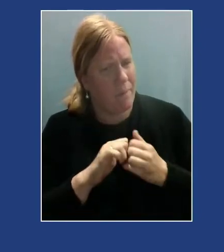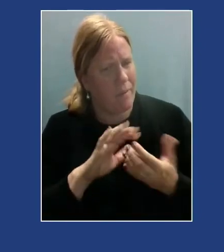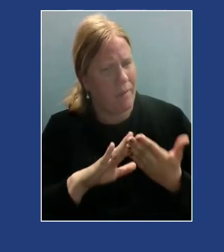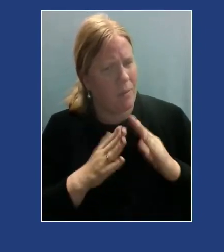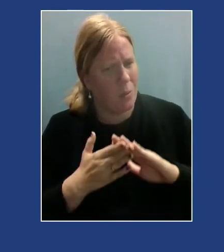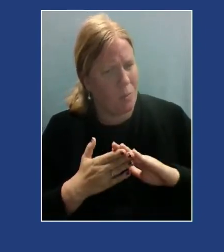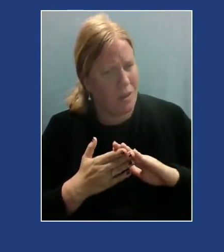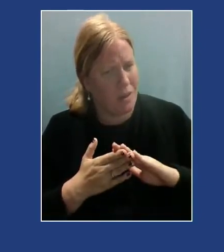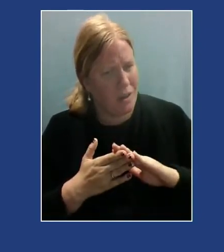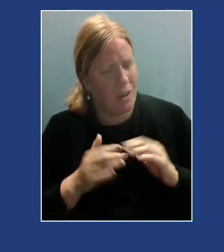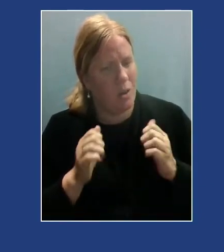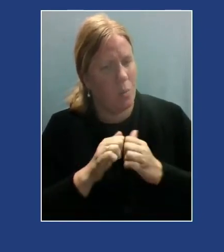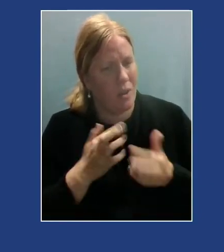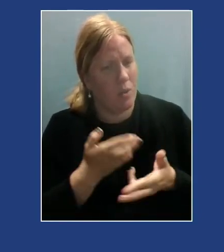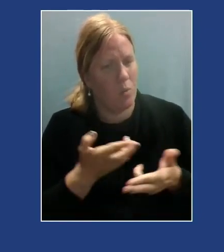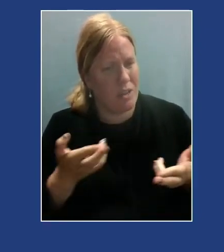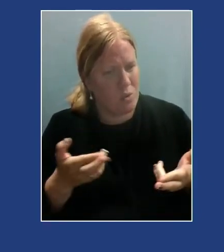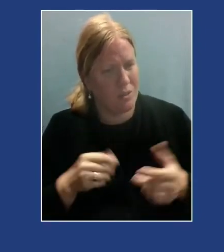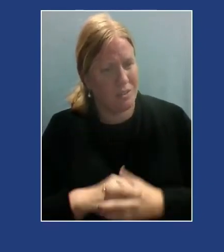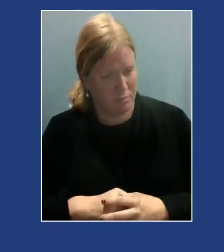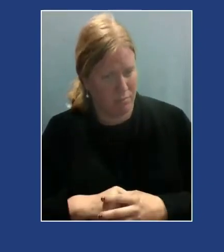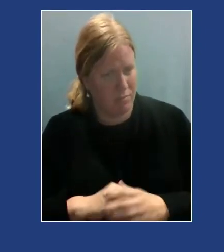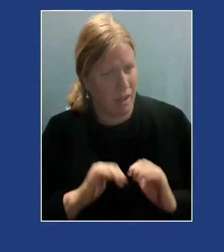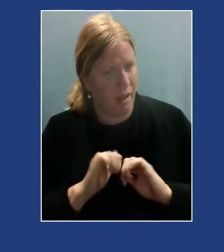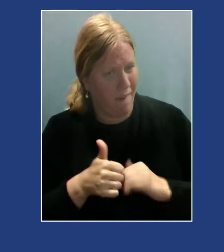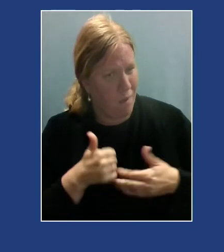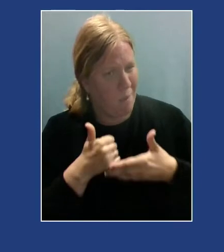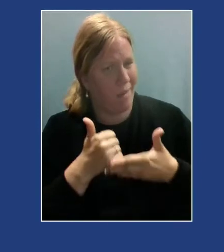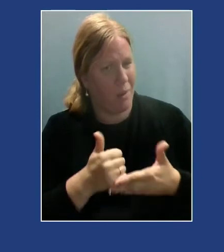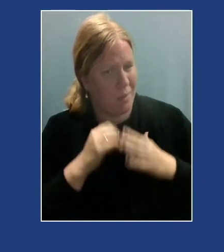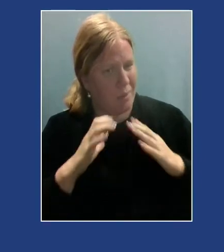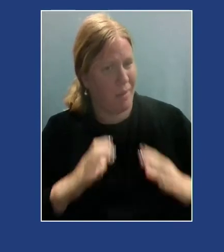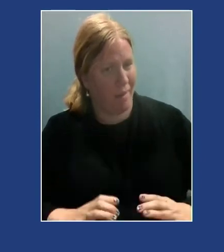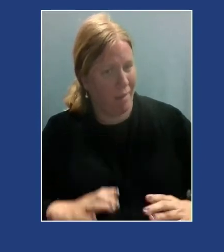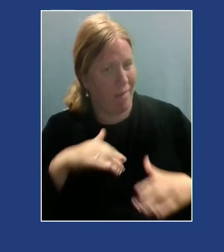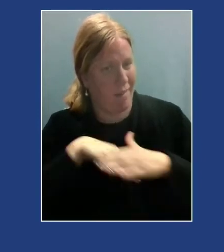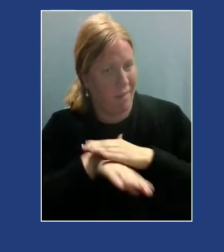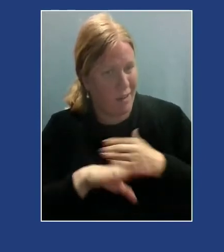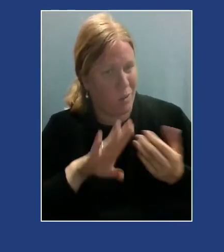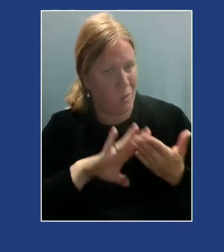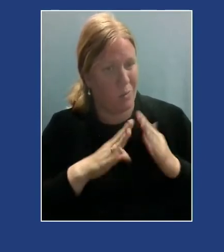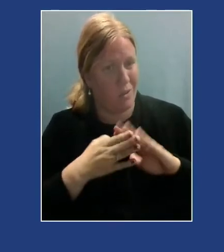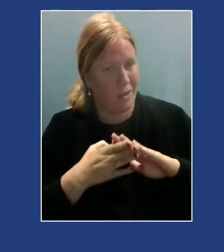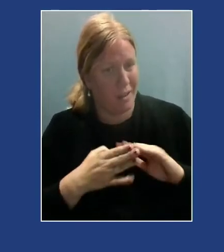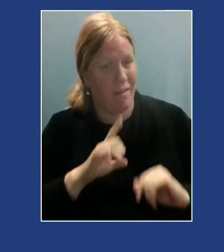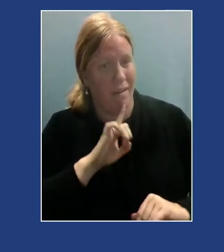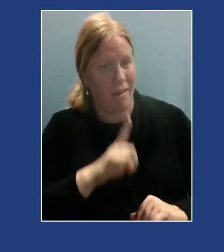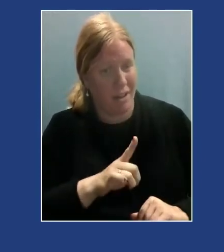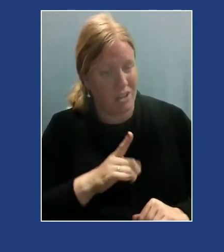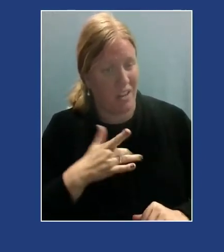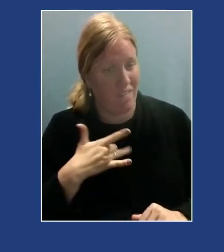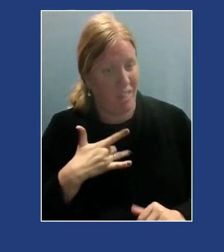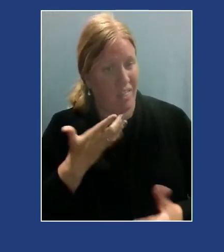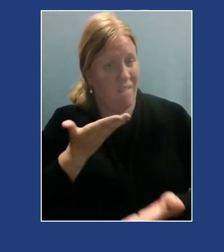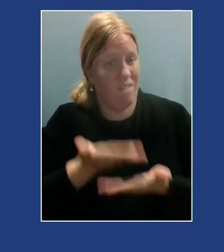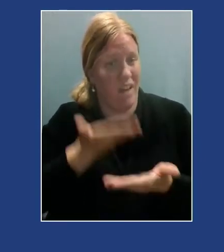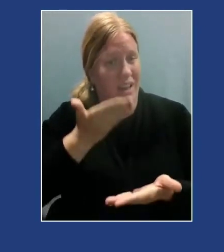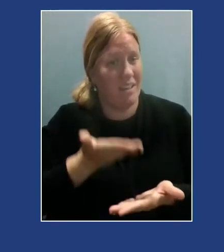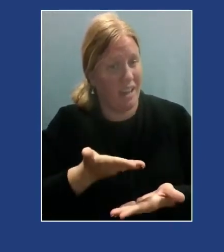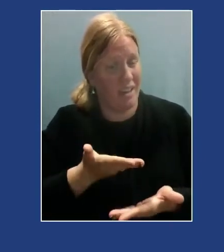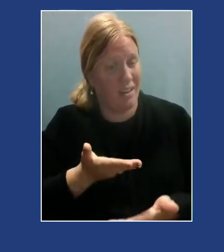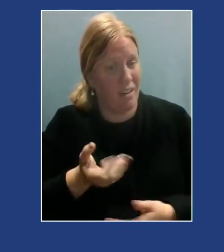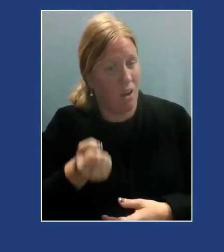connected to resource? How am I helping my client get into communities that are actually going to be validating and understand